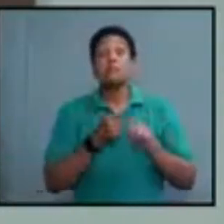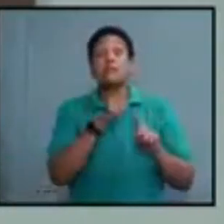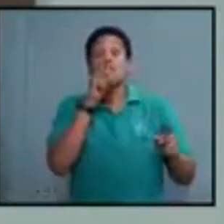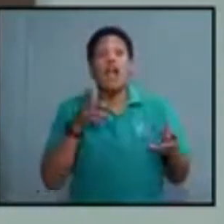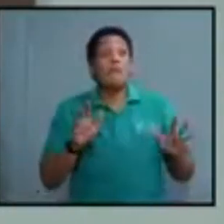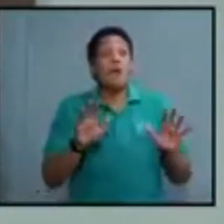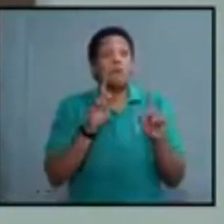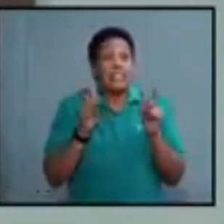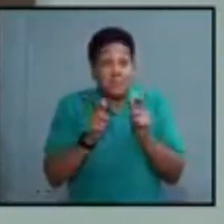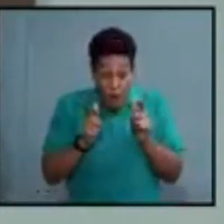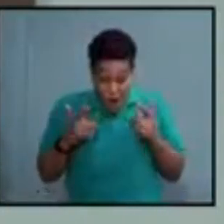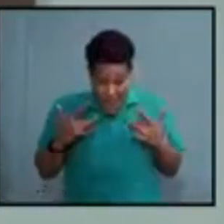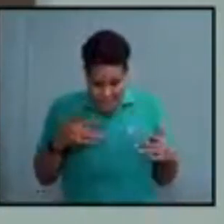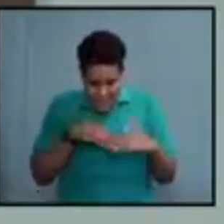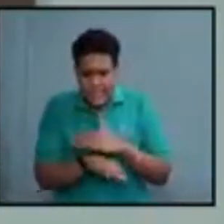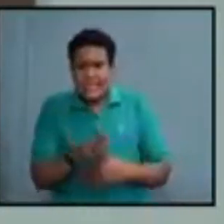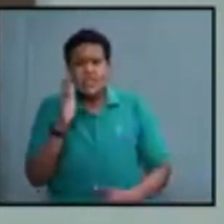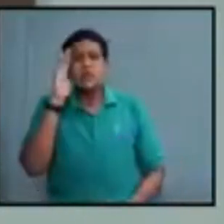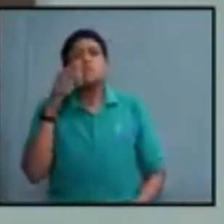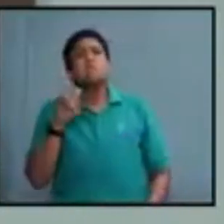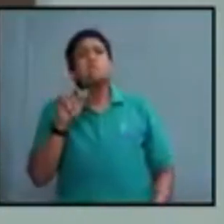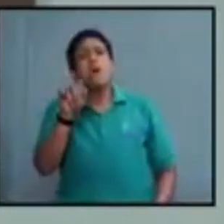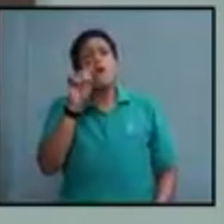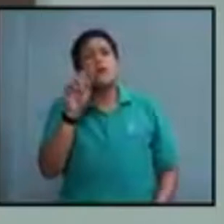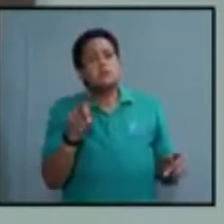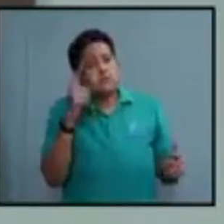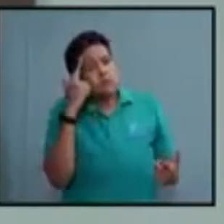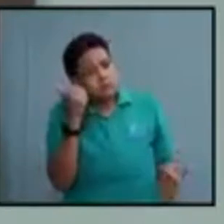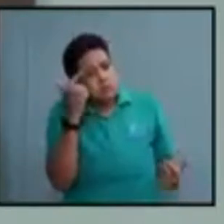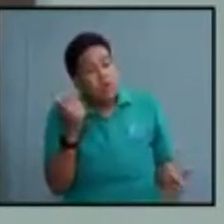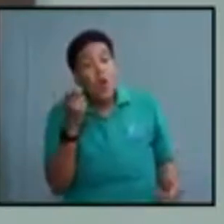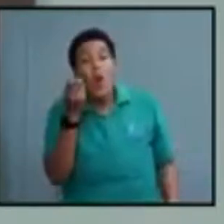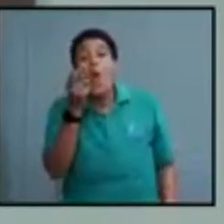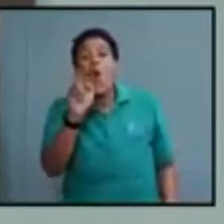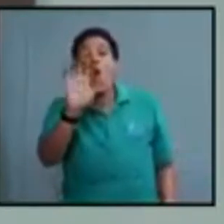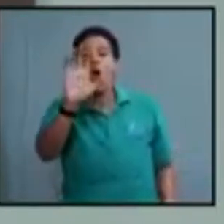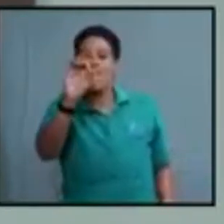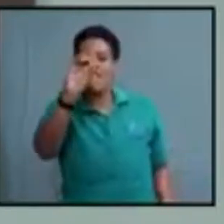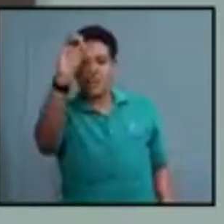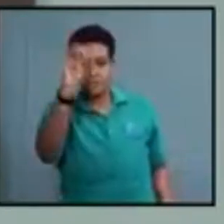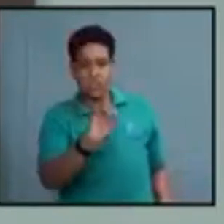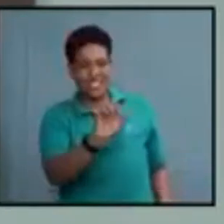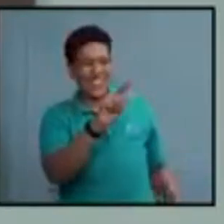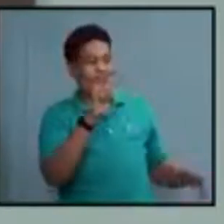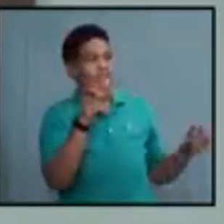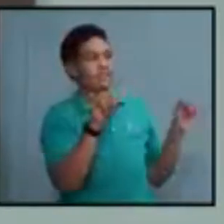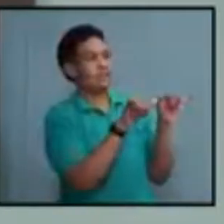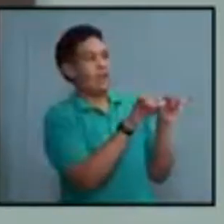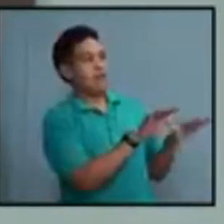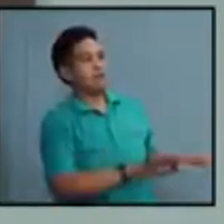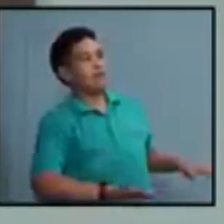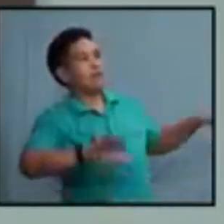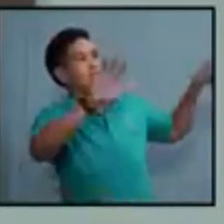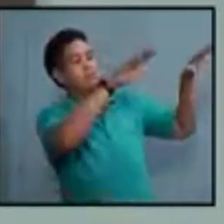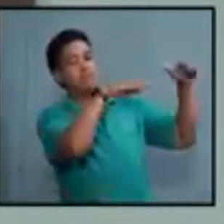at a small event will be still 100 persons or 50% of the